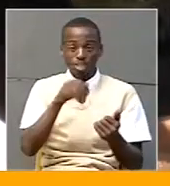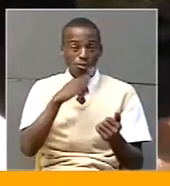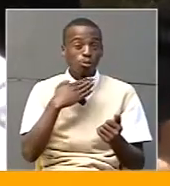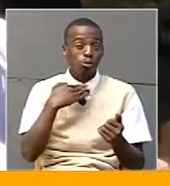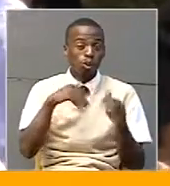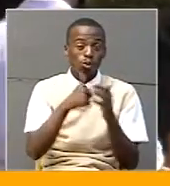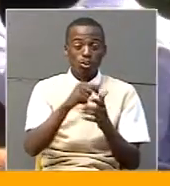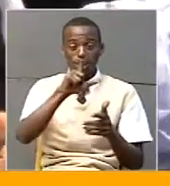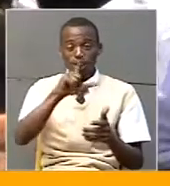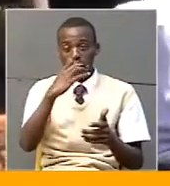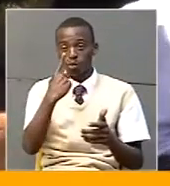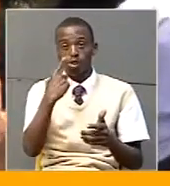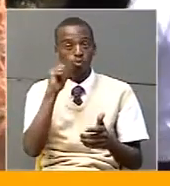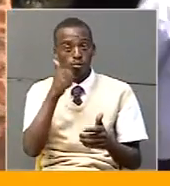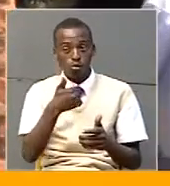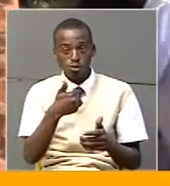want all the LC ones tomorrow,